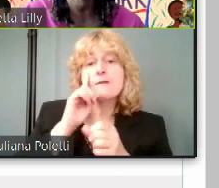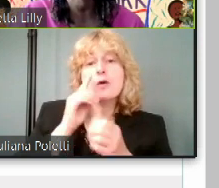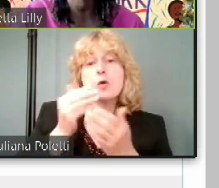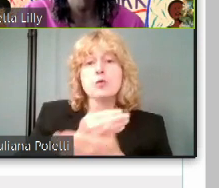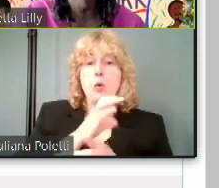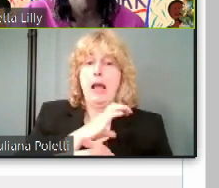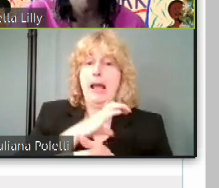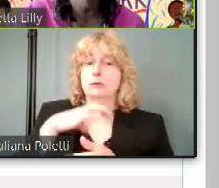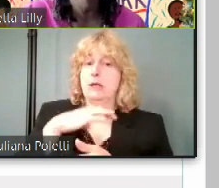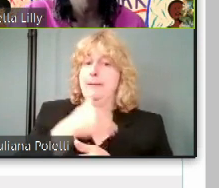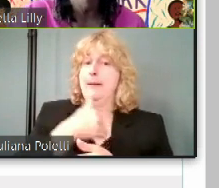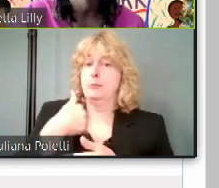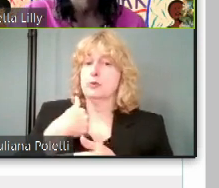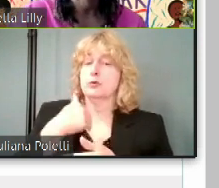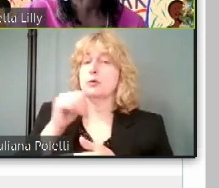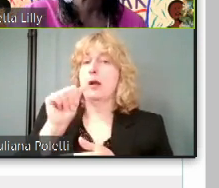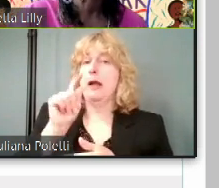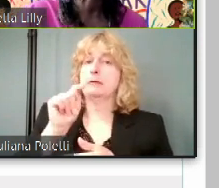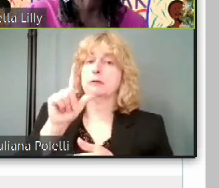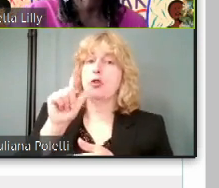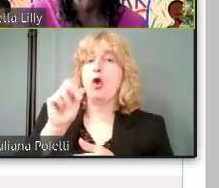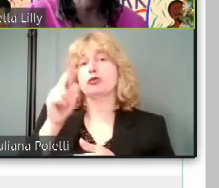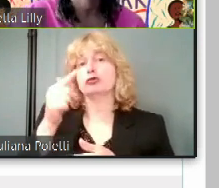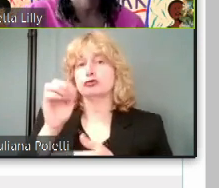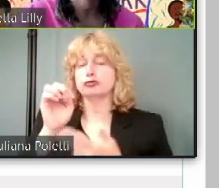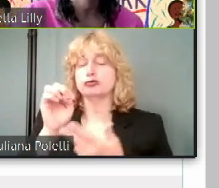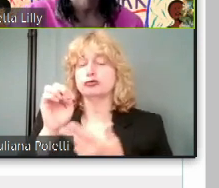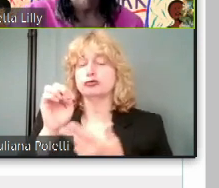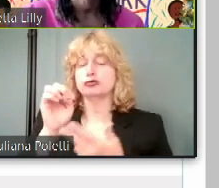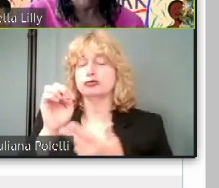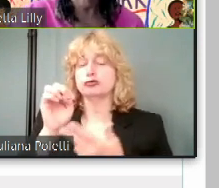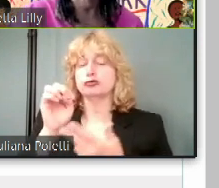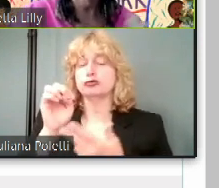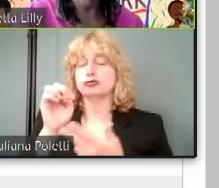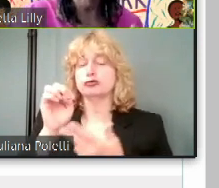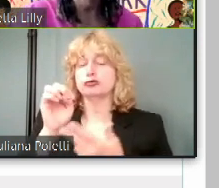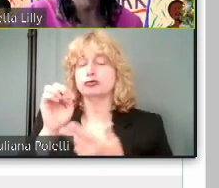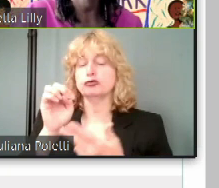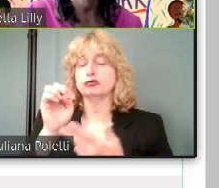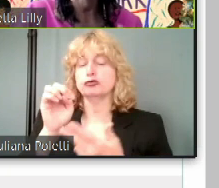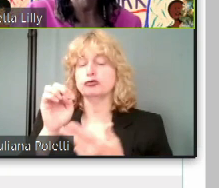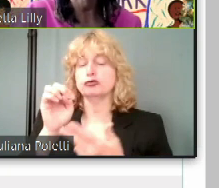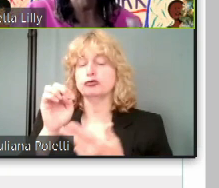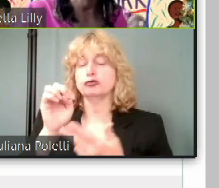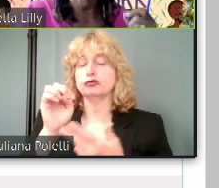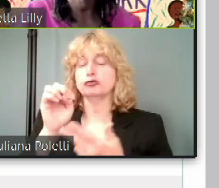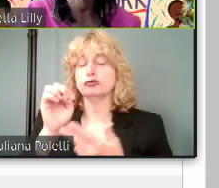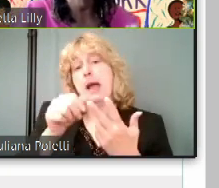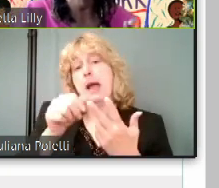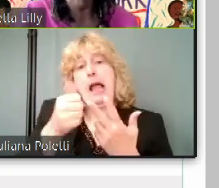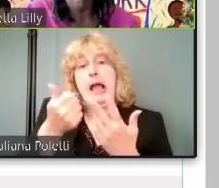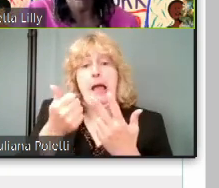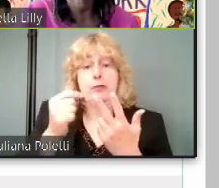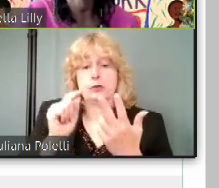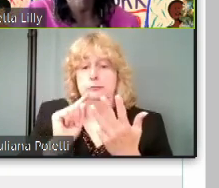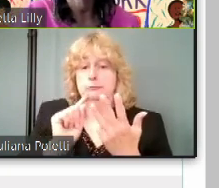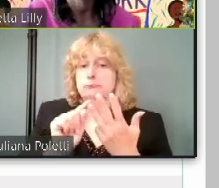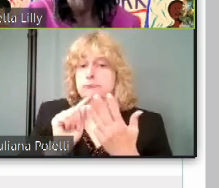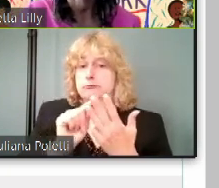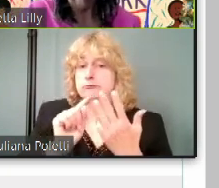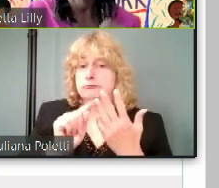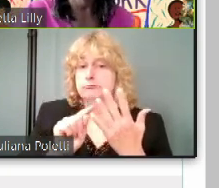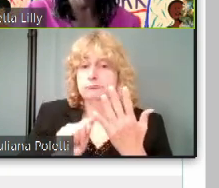or other positions. So, really make sure that you take a look at your particular ballot.